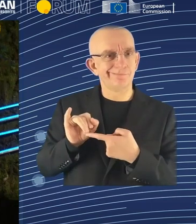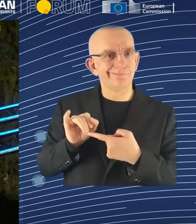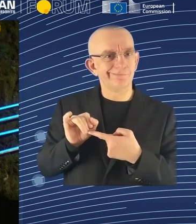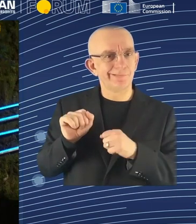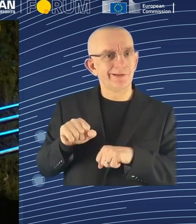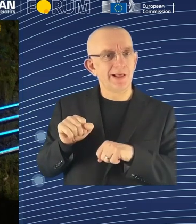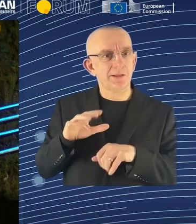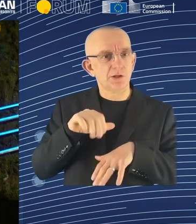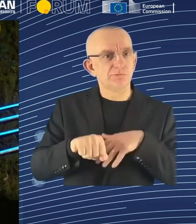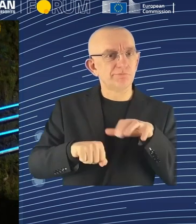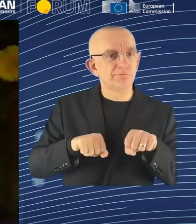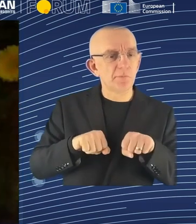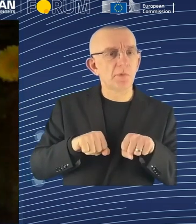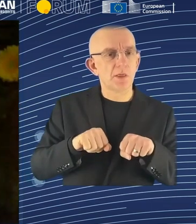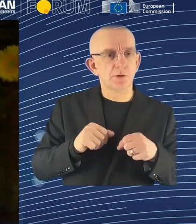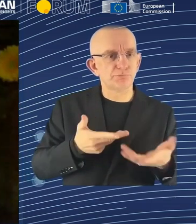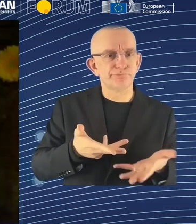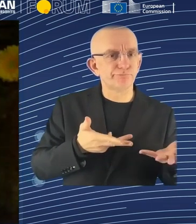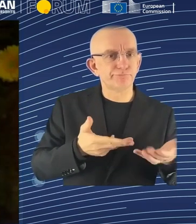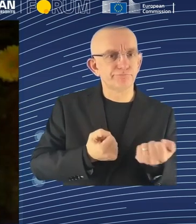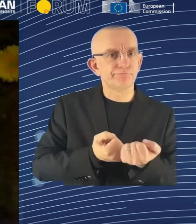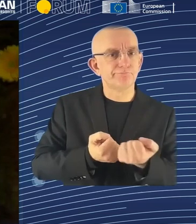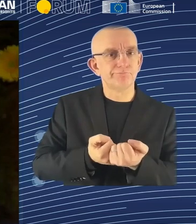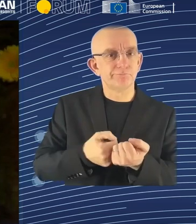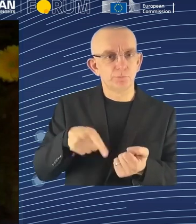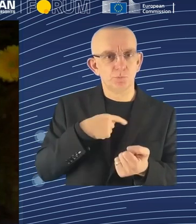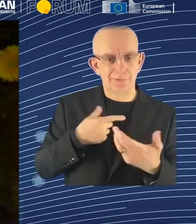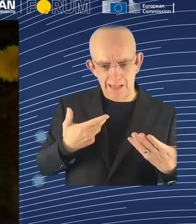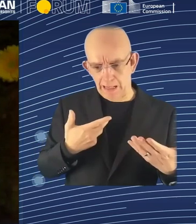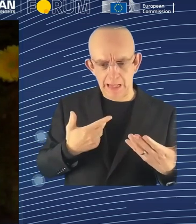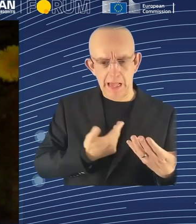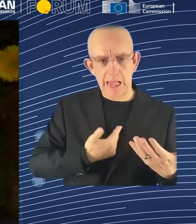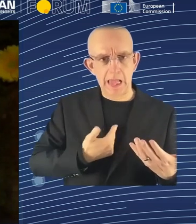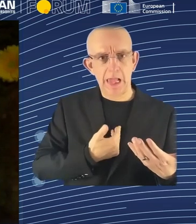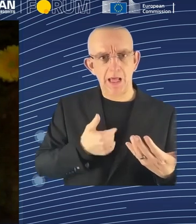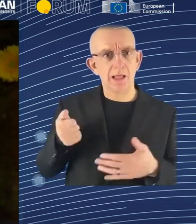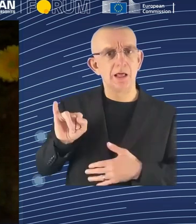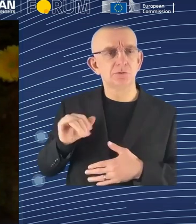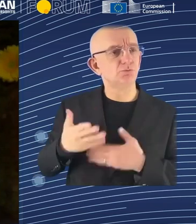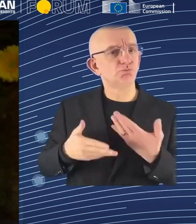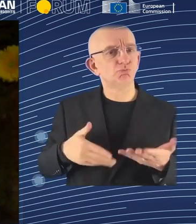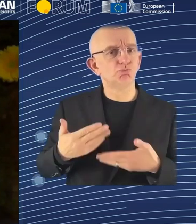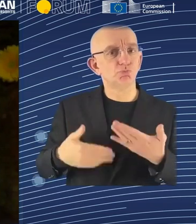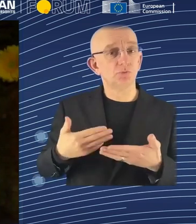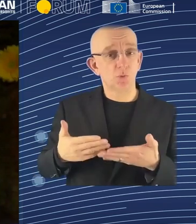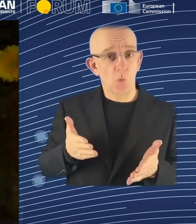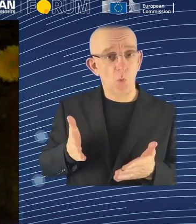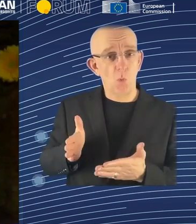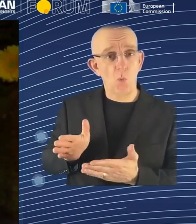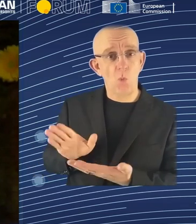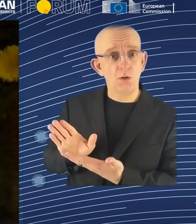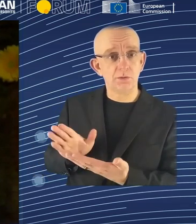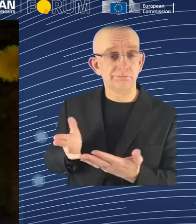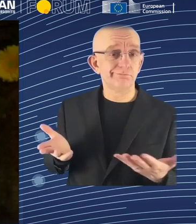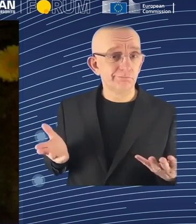end, it was very reassuring that we say it's only assistance. It is, you can